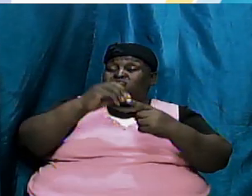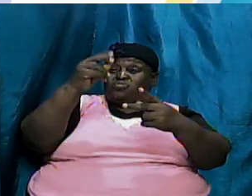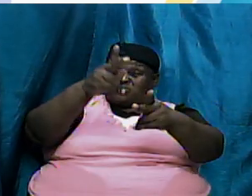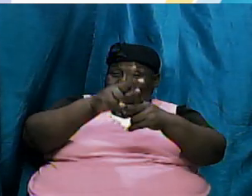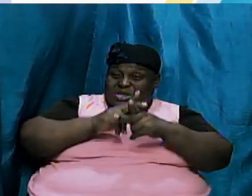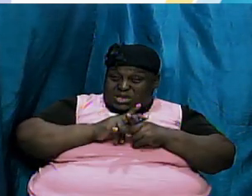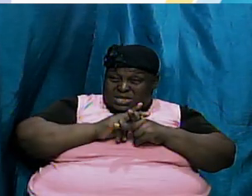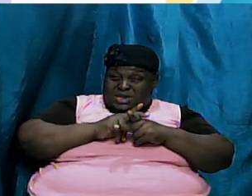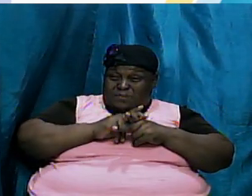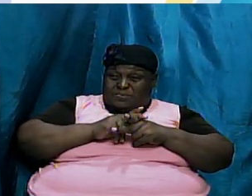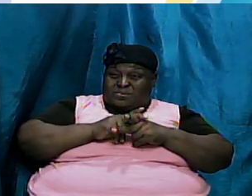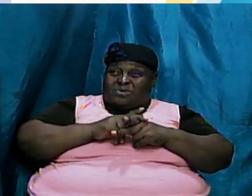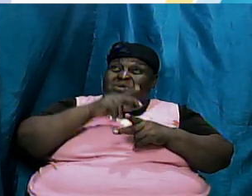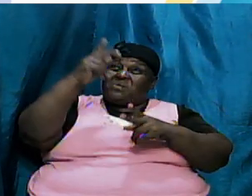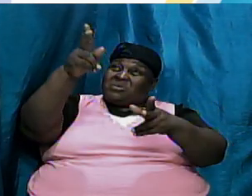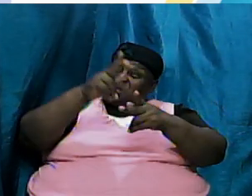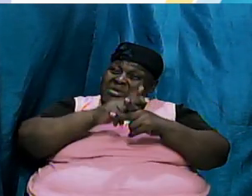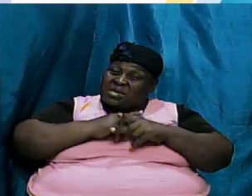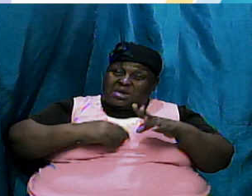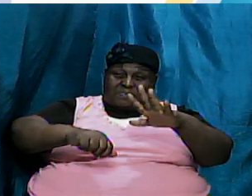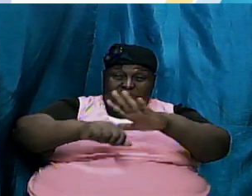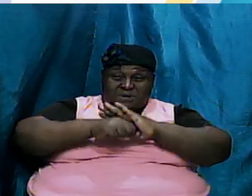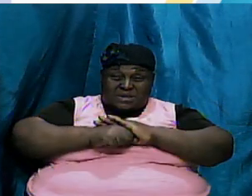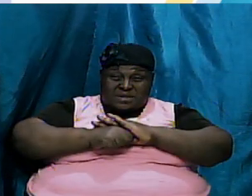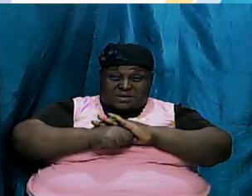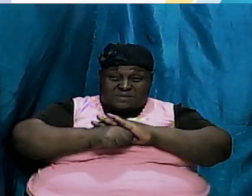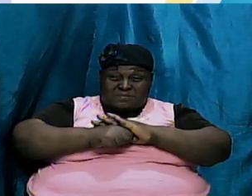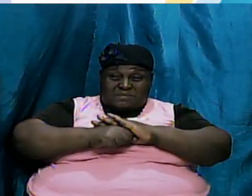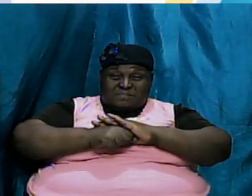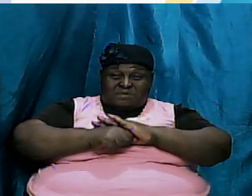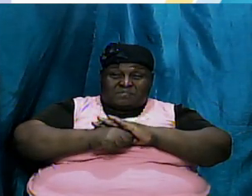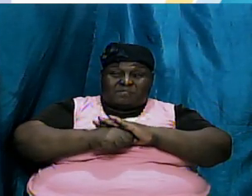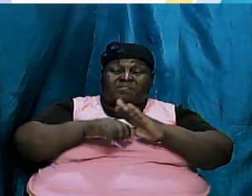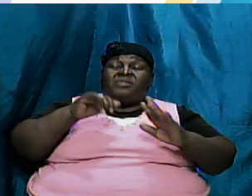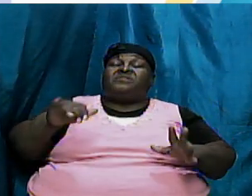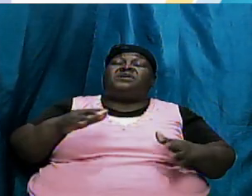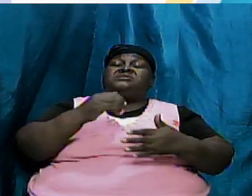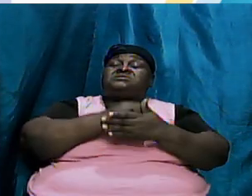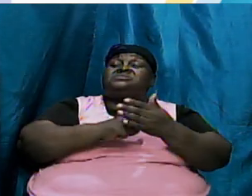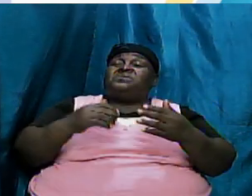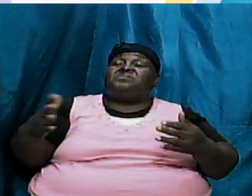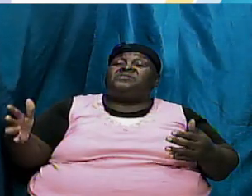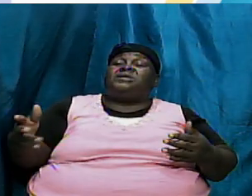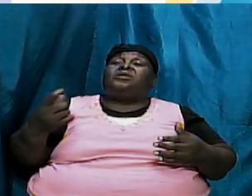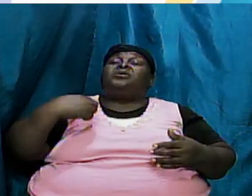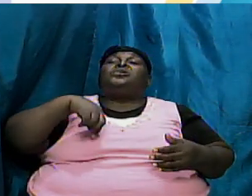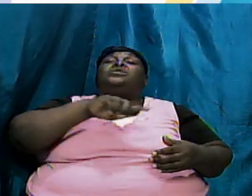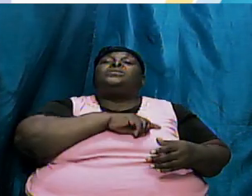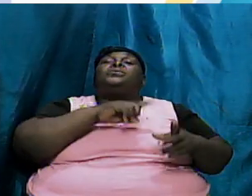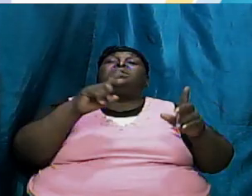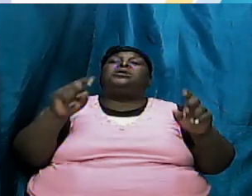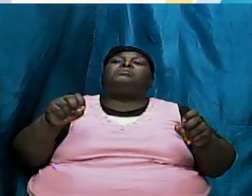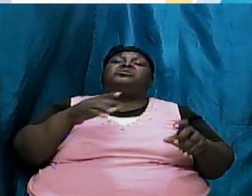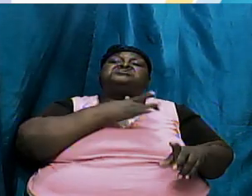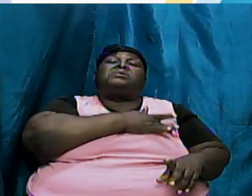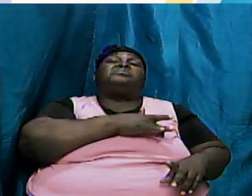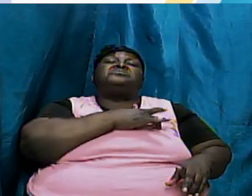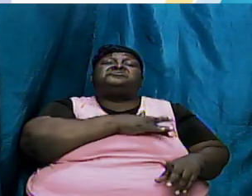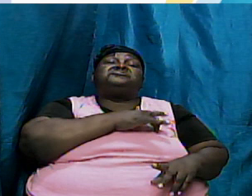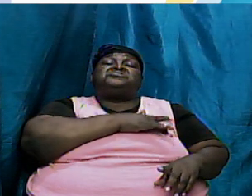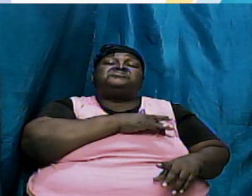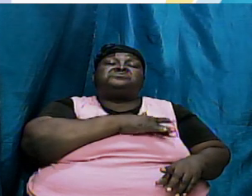under the wraps he keeps under the wrap and that is something that we must appreciate